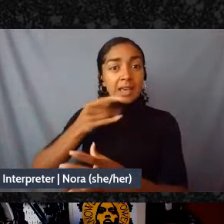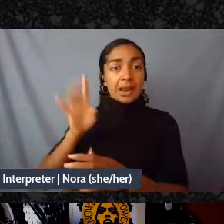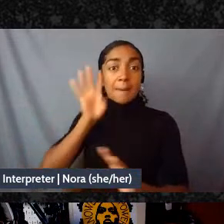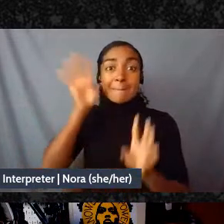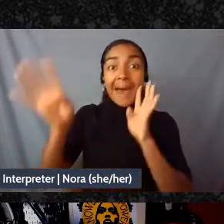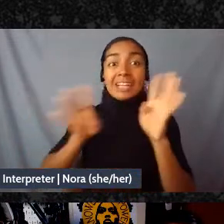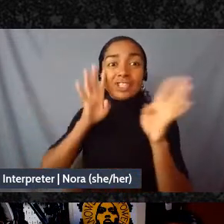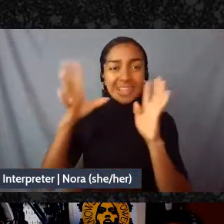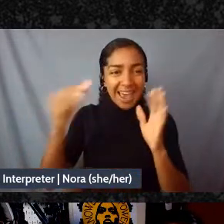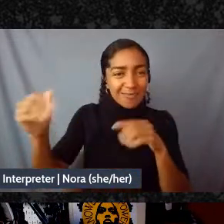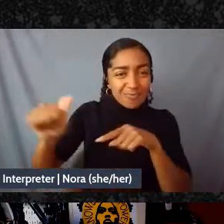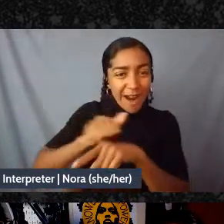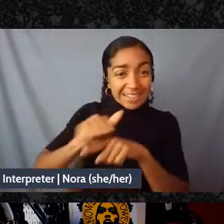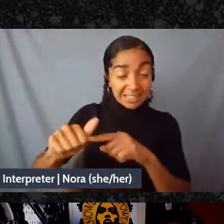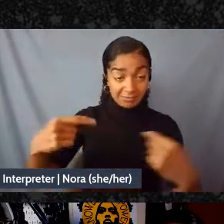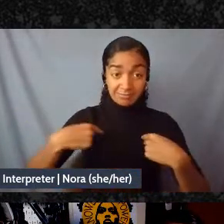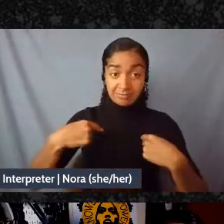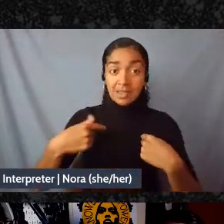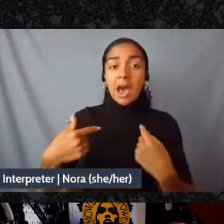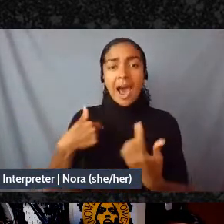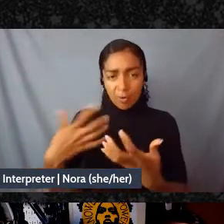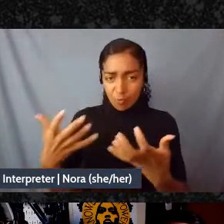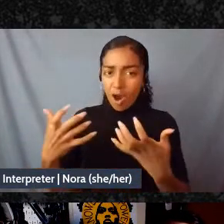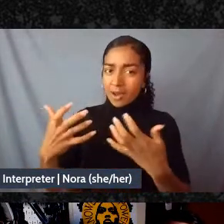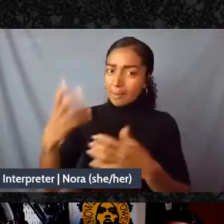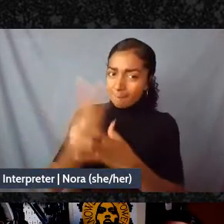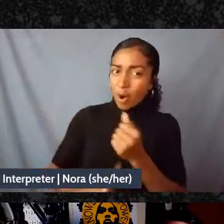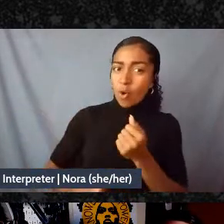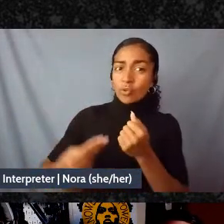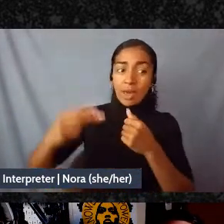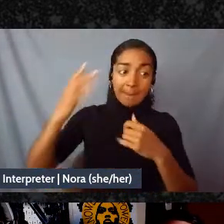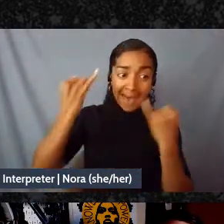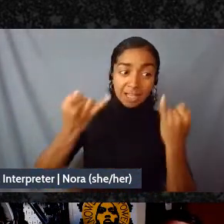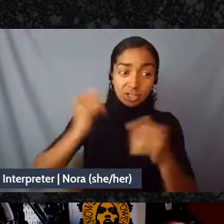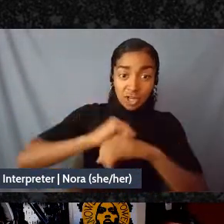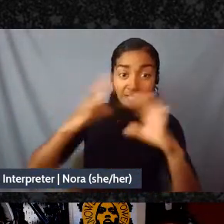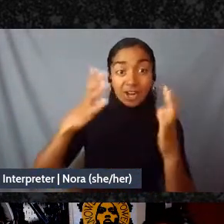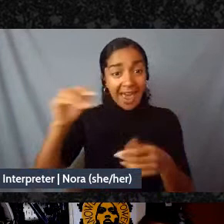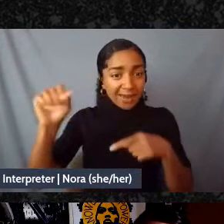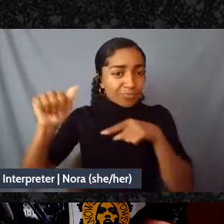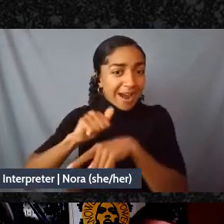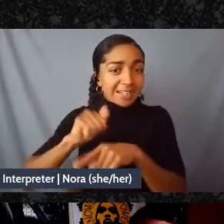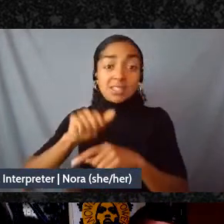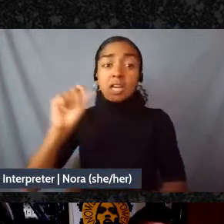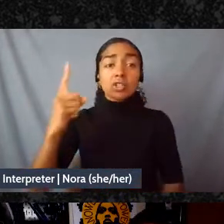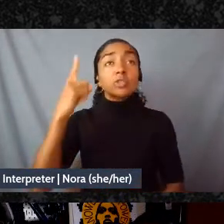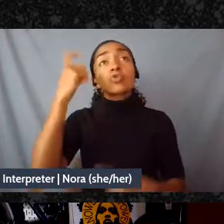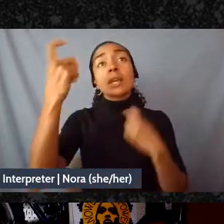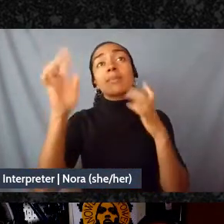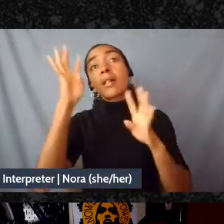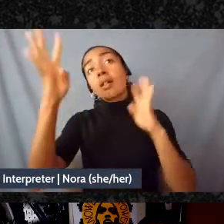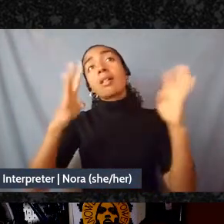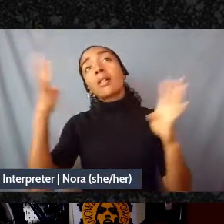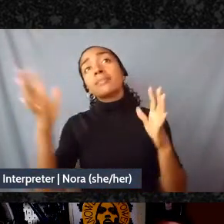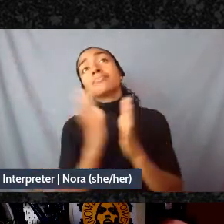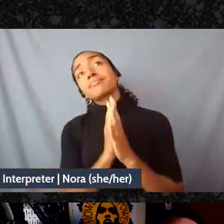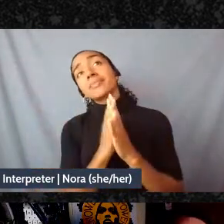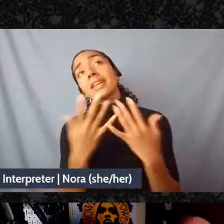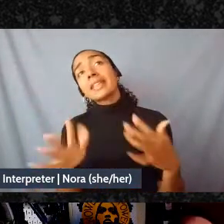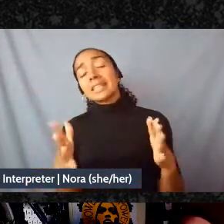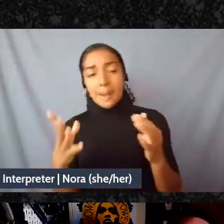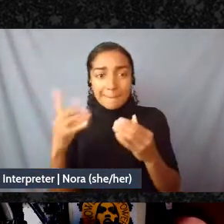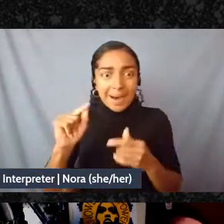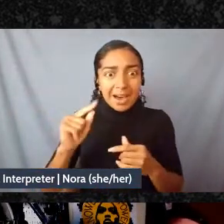imagination without practice I'm not interested in just dream dream dream forever I'm like I'm really interested in the people who are visionary and then experimental